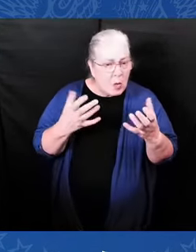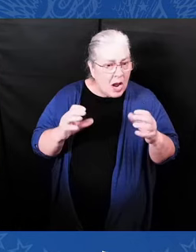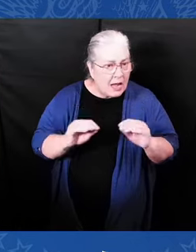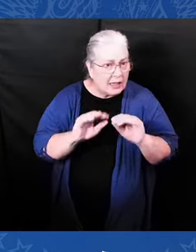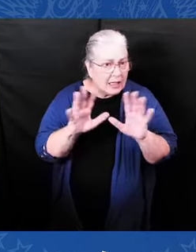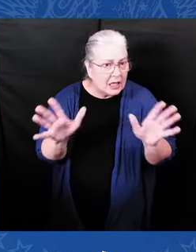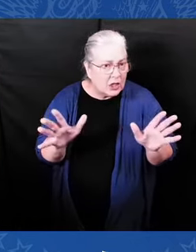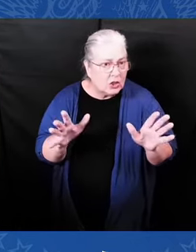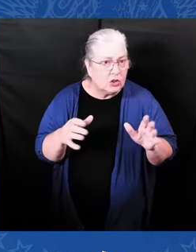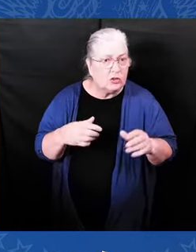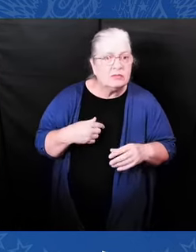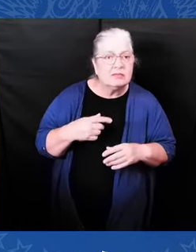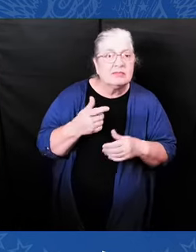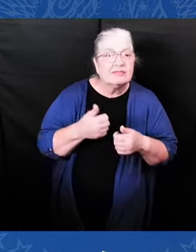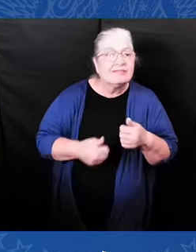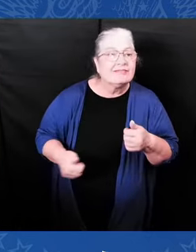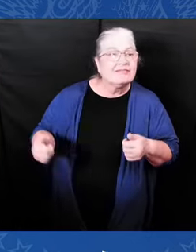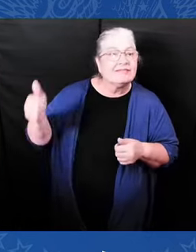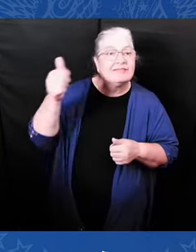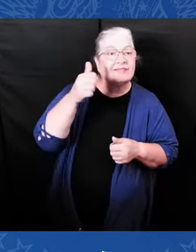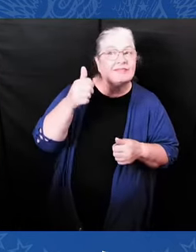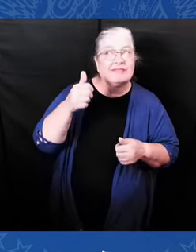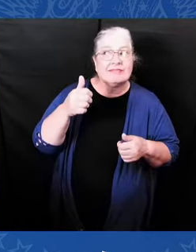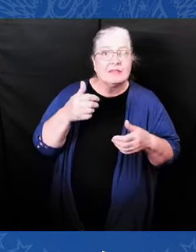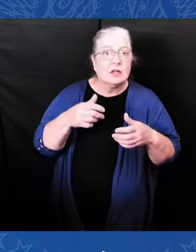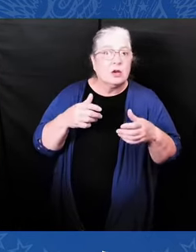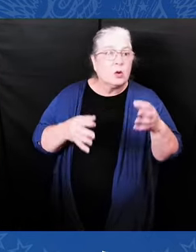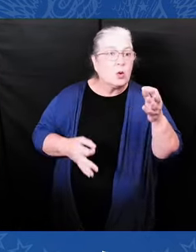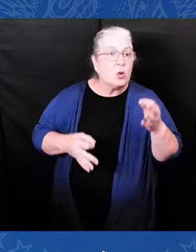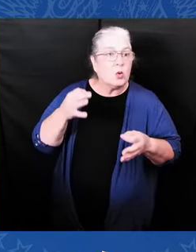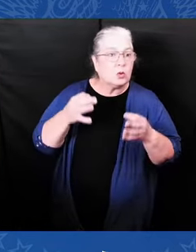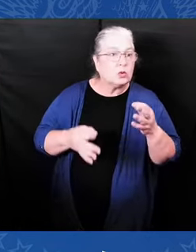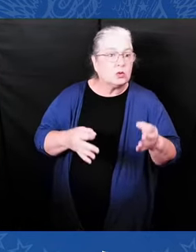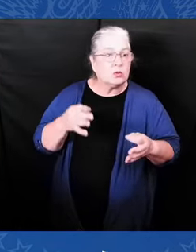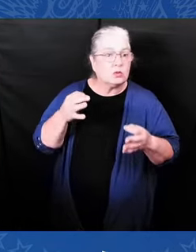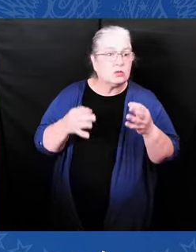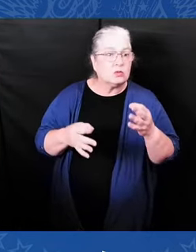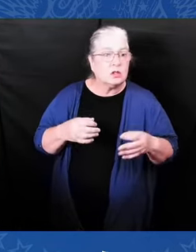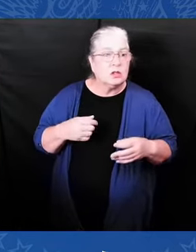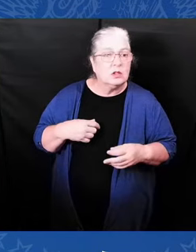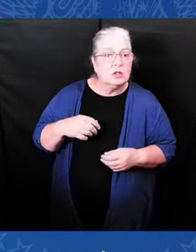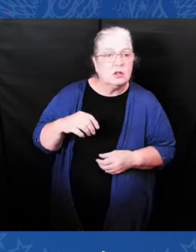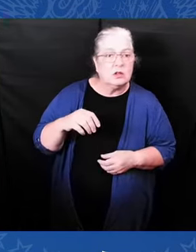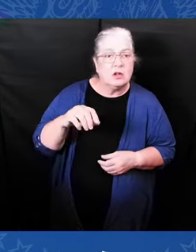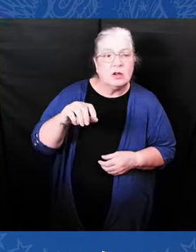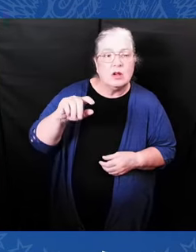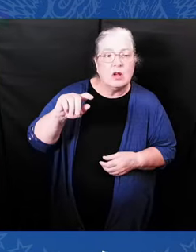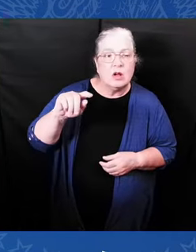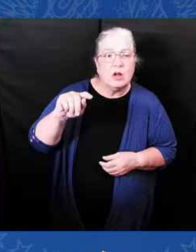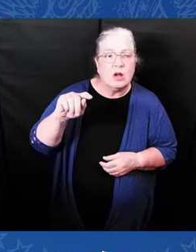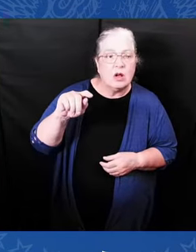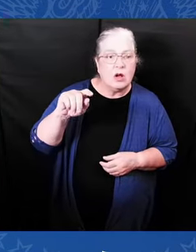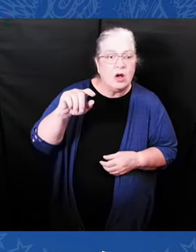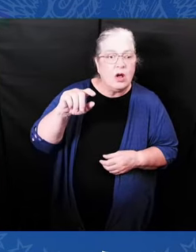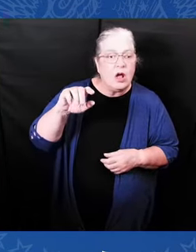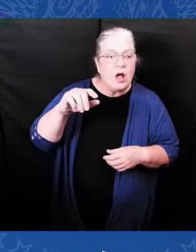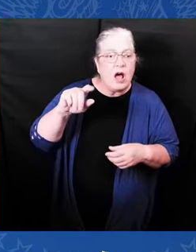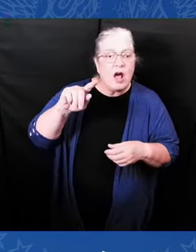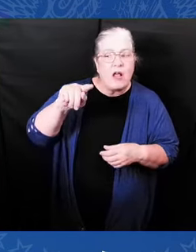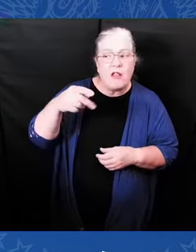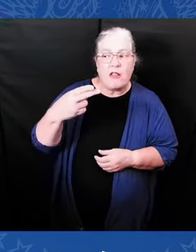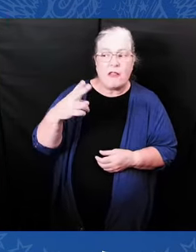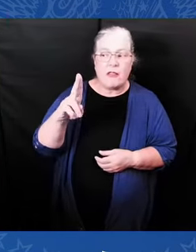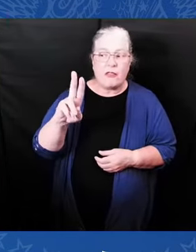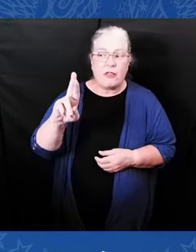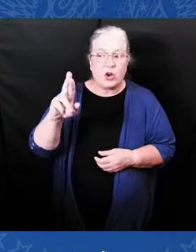land, the Court of Thurgood, just took a constitutional right that had